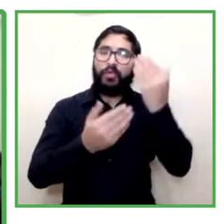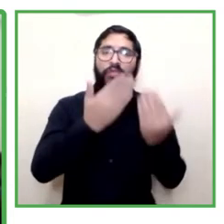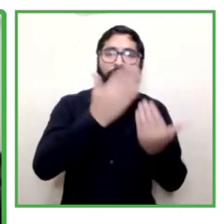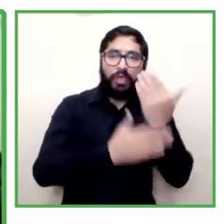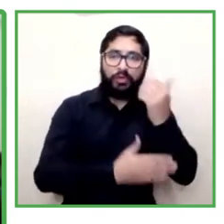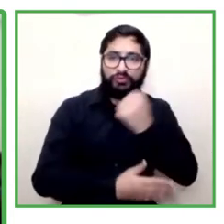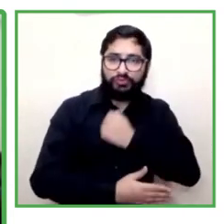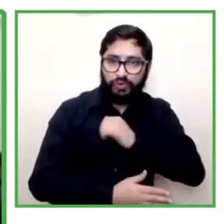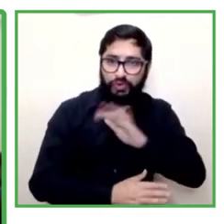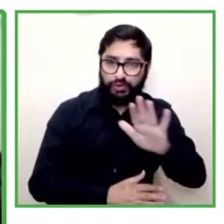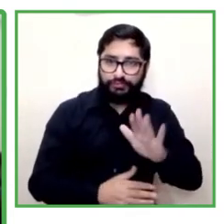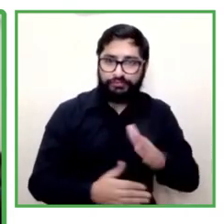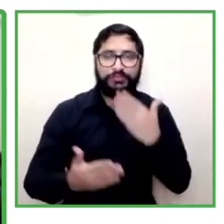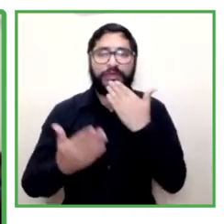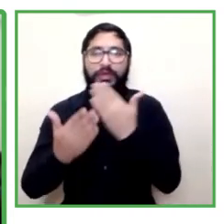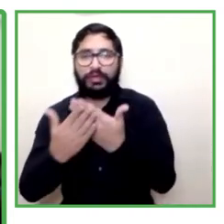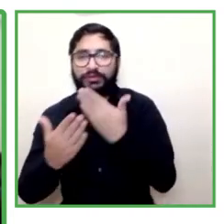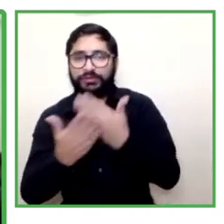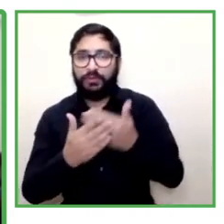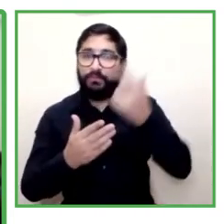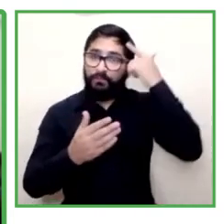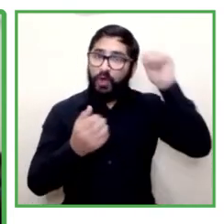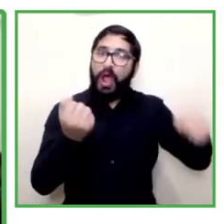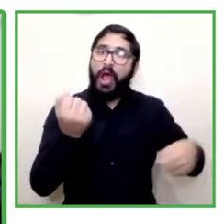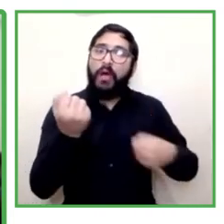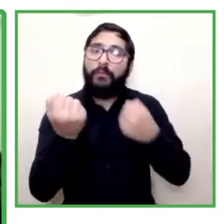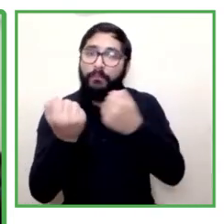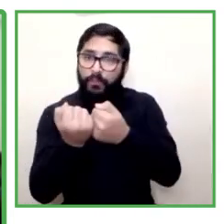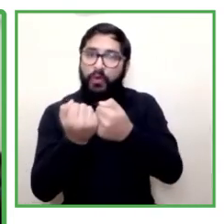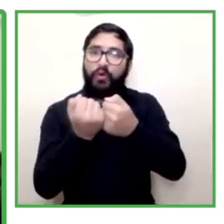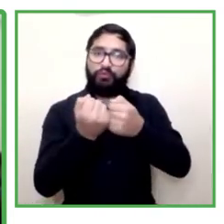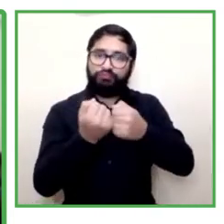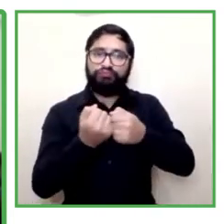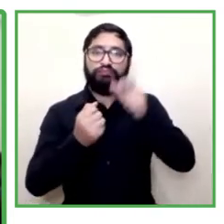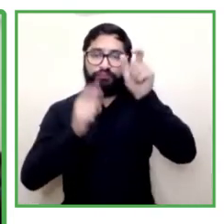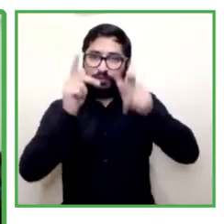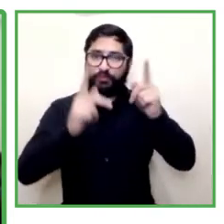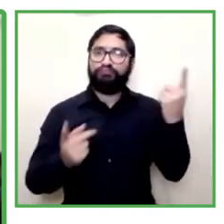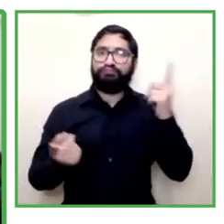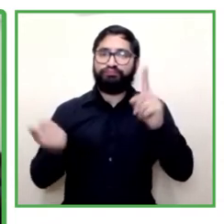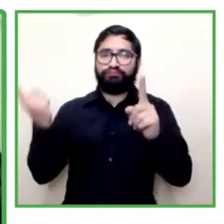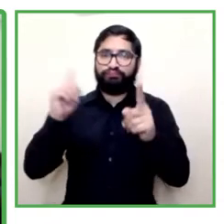and thank you for being with us today's presentation the floor is yours